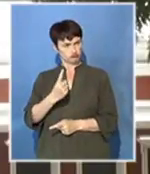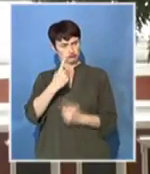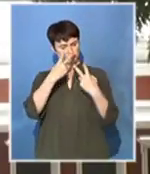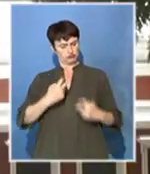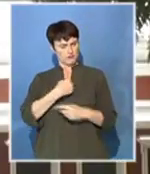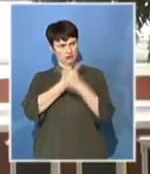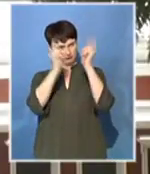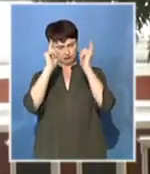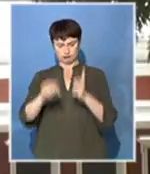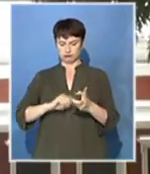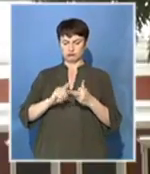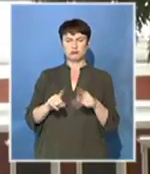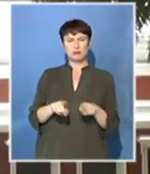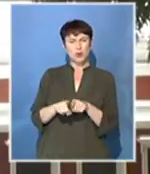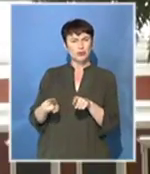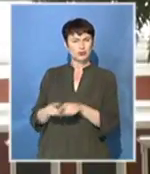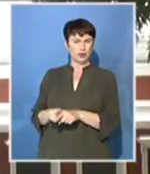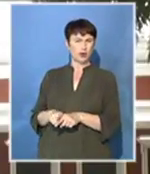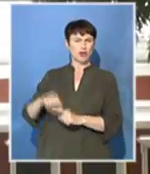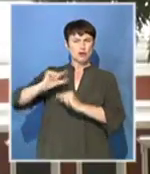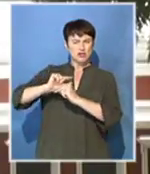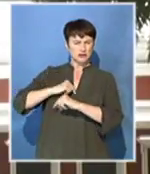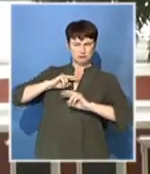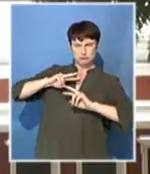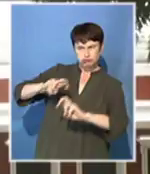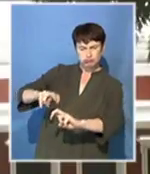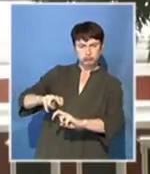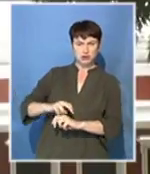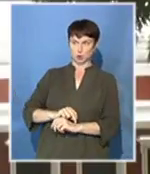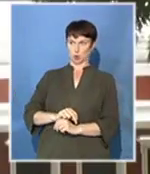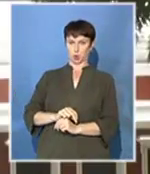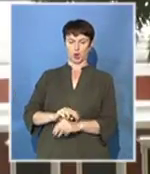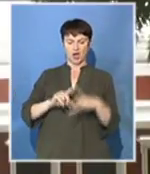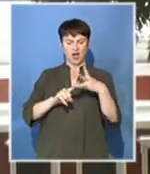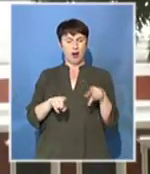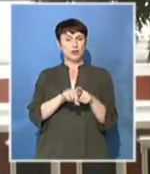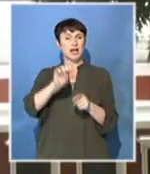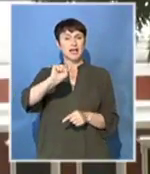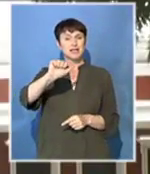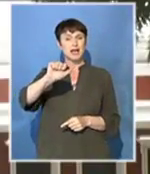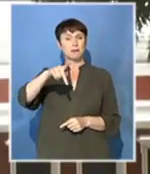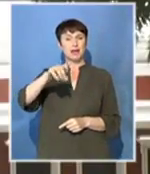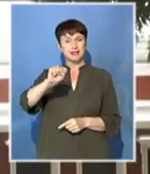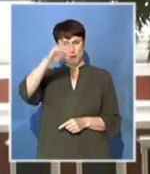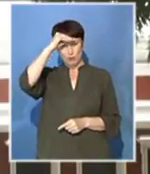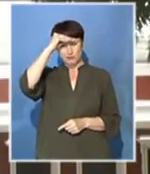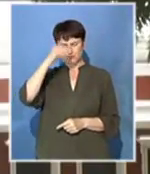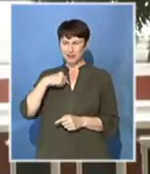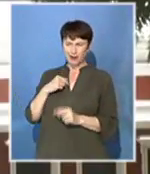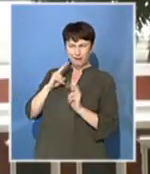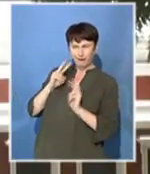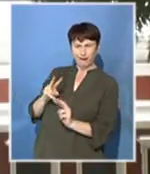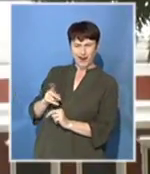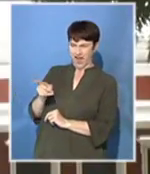process has stalled. We went to SAA and found that that process has stalled. So we want them to come and give Scoper a